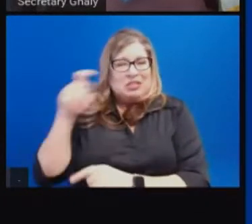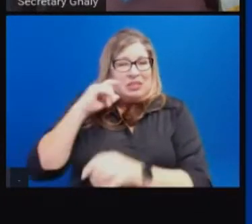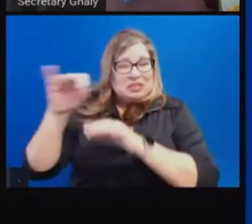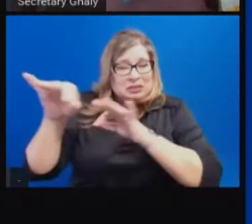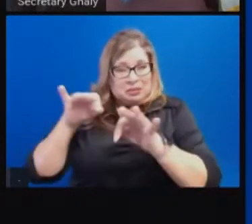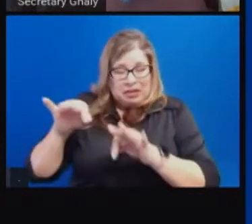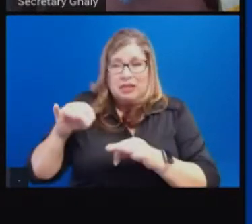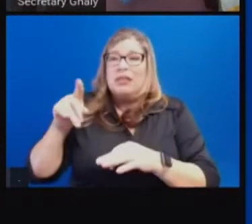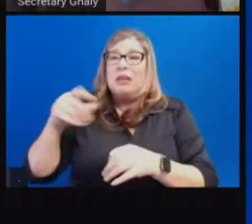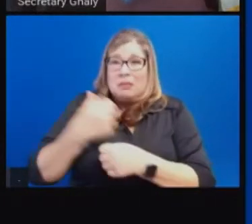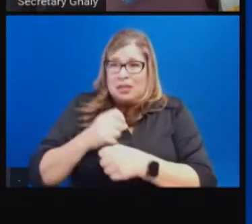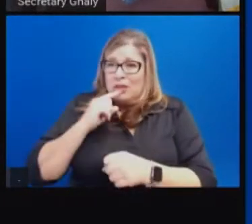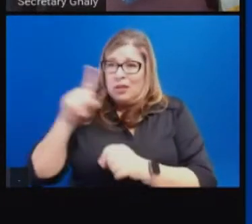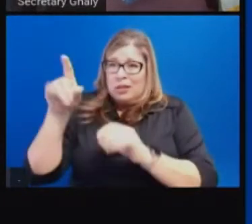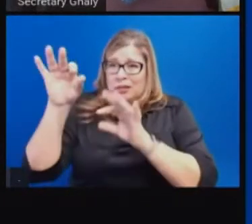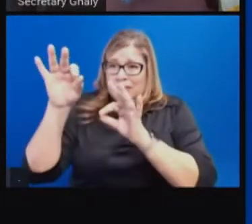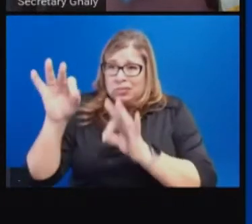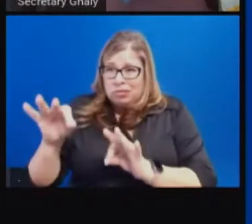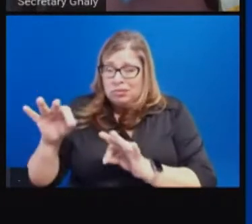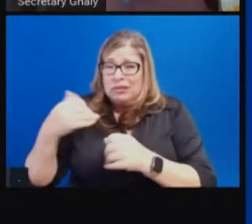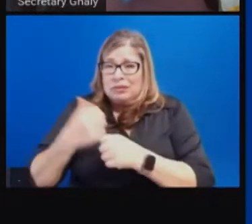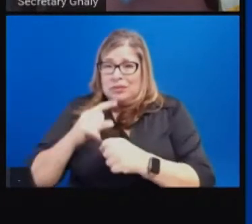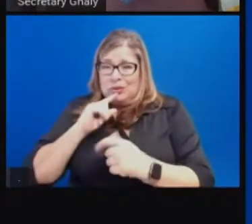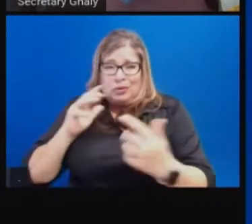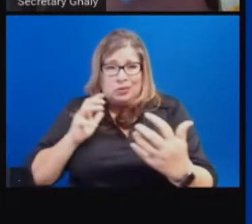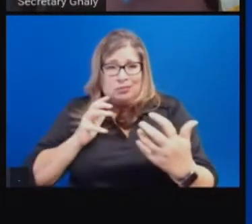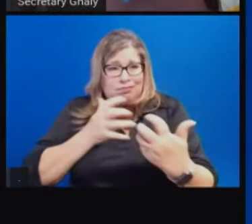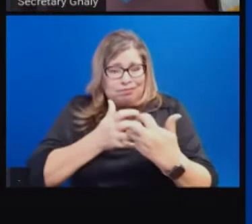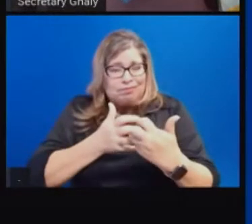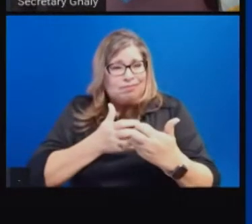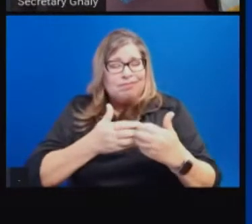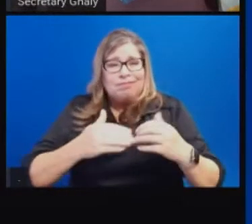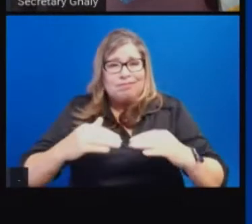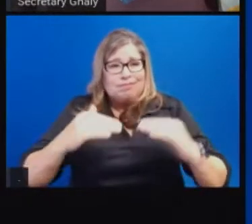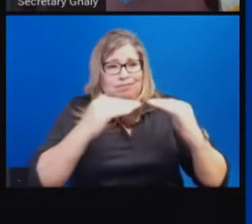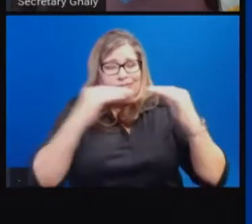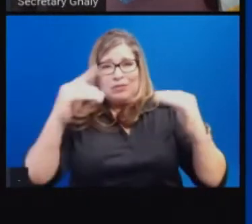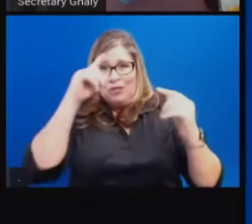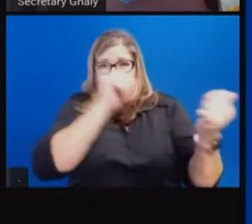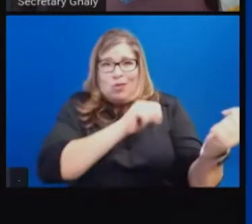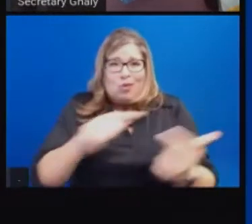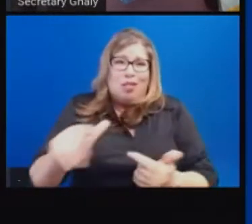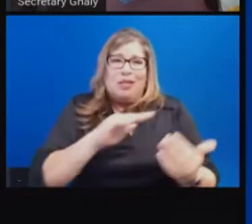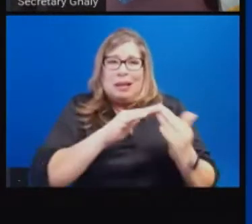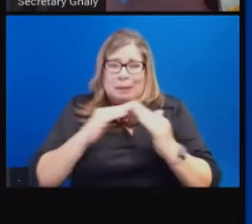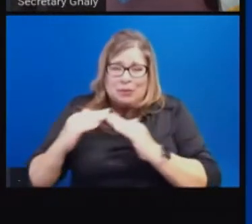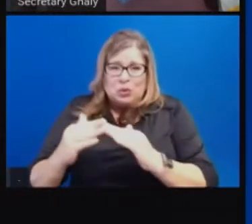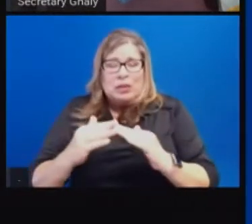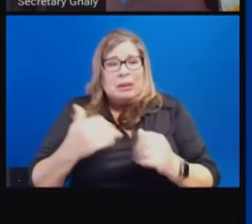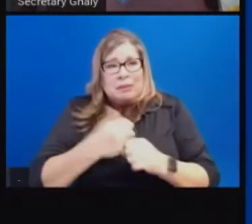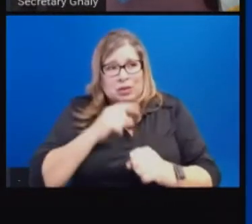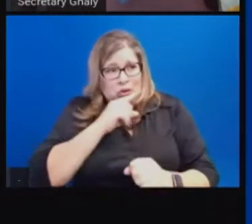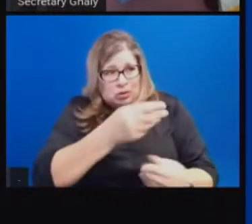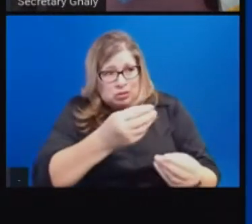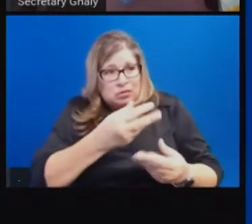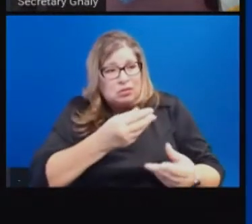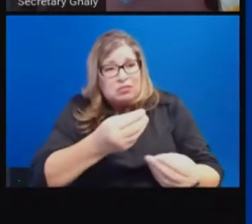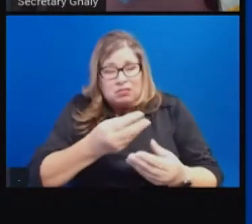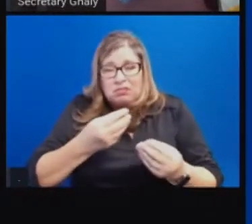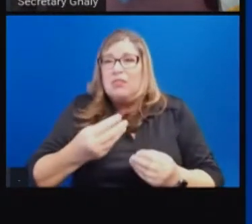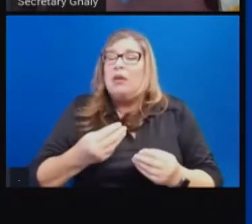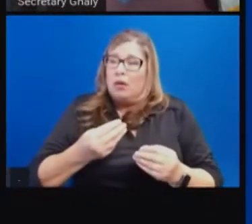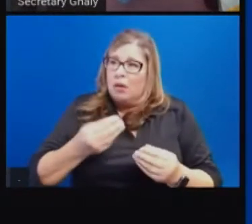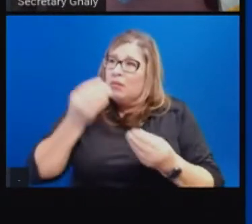capabilities, leveraging those community messengers and knowledge bases to make sure that those most